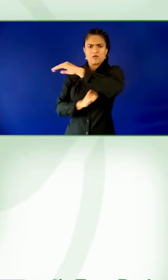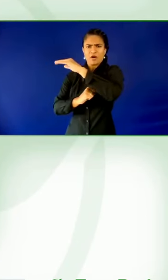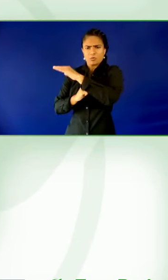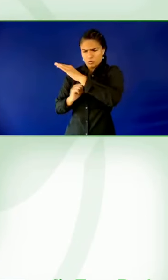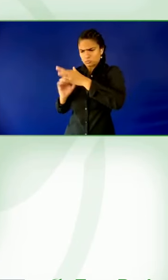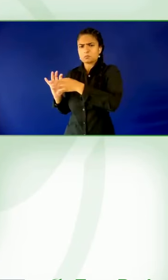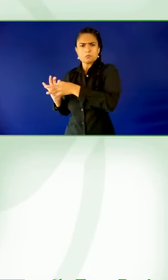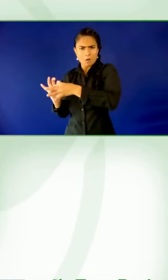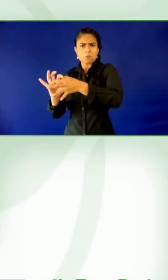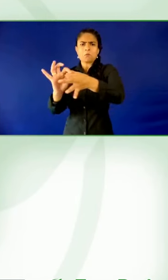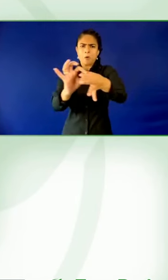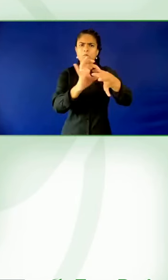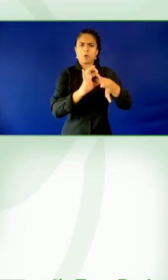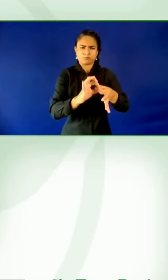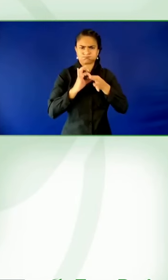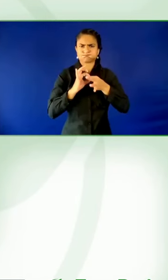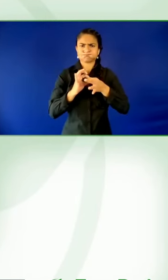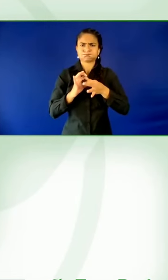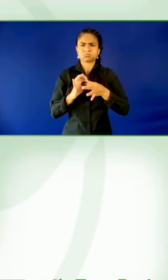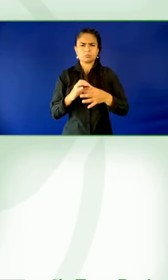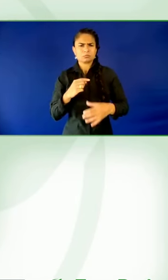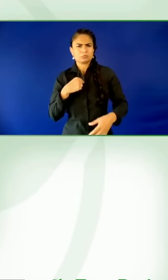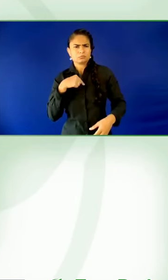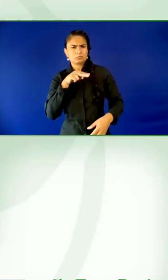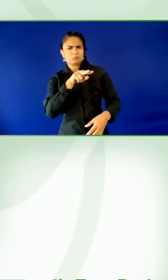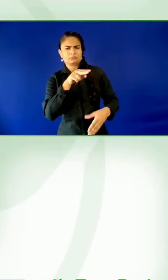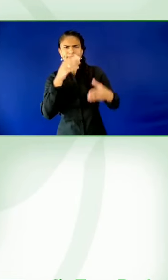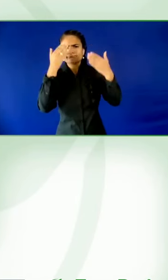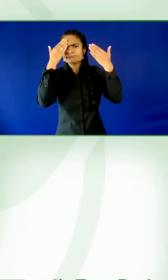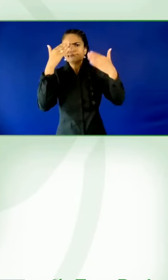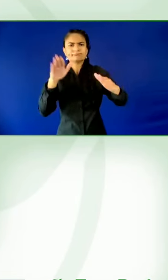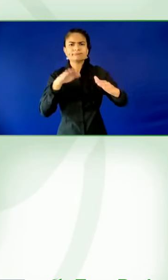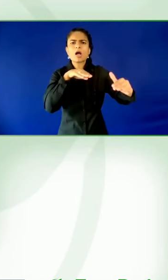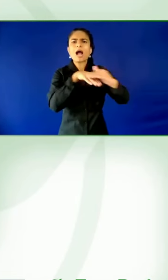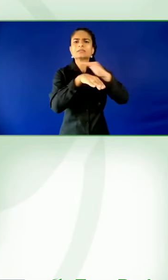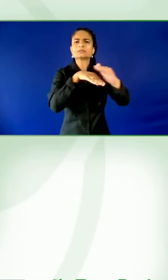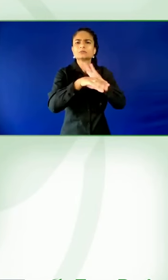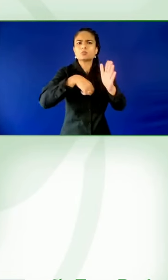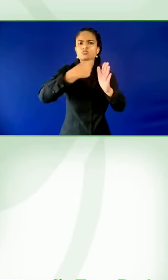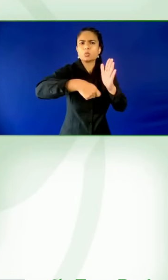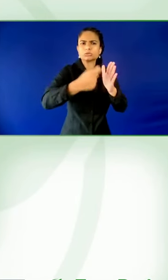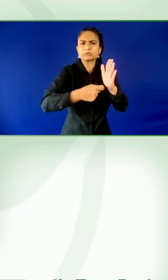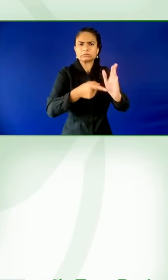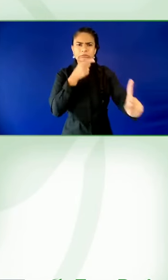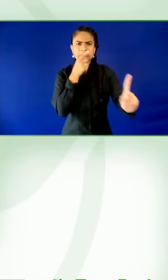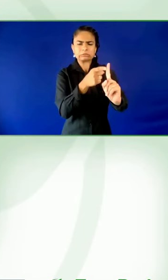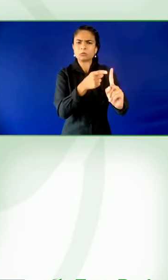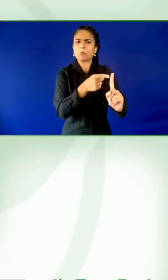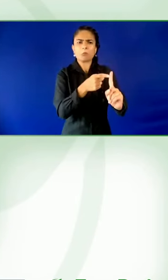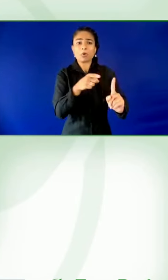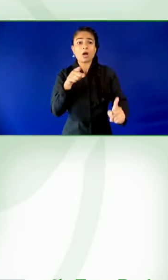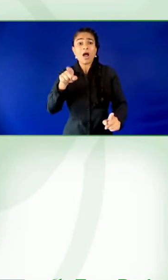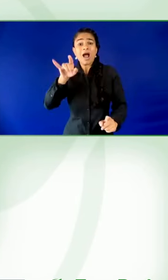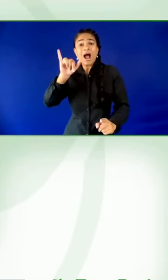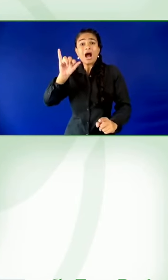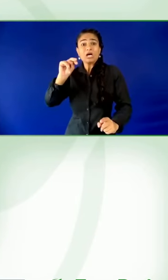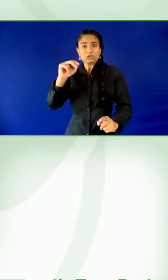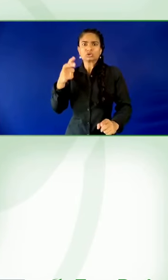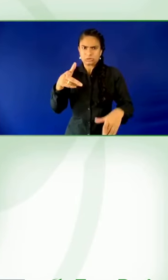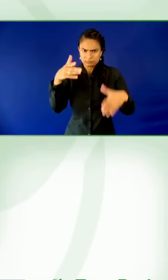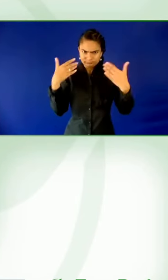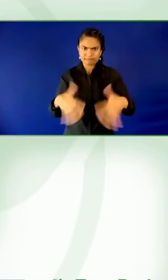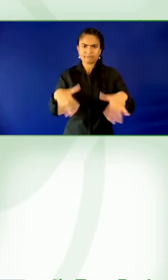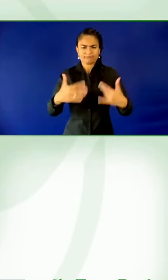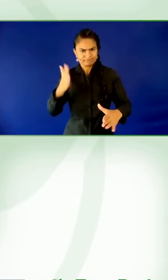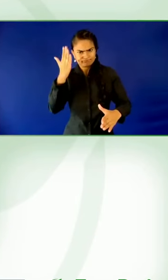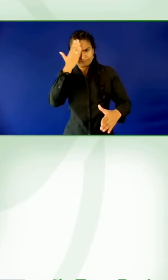kinds of innovative projects. So if you have a project out there, you might also consider contacting the ING to see if